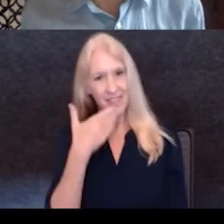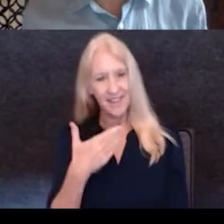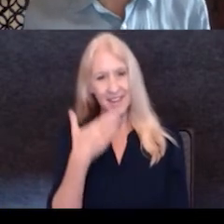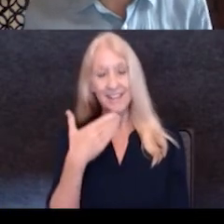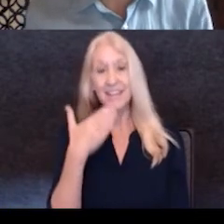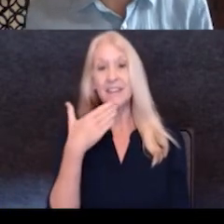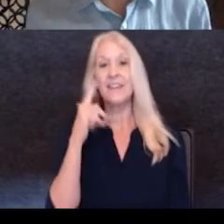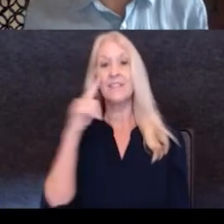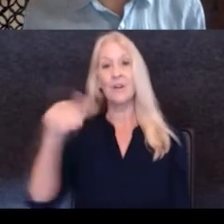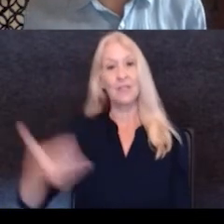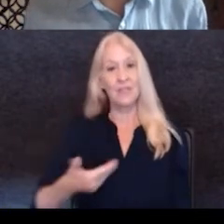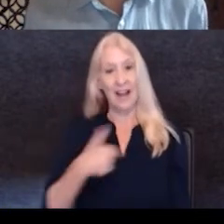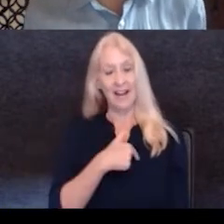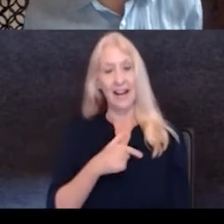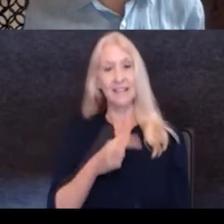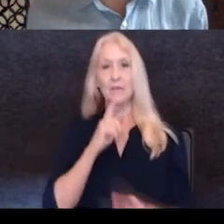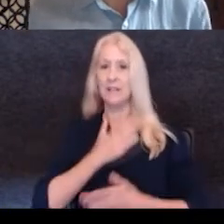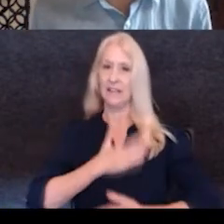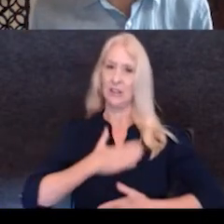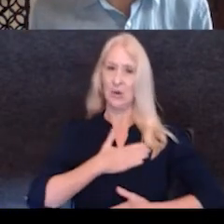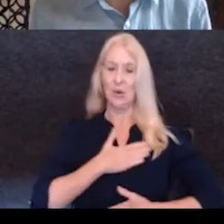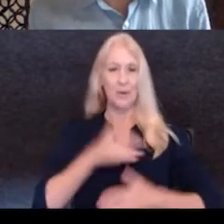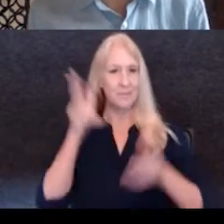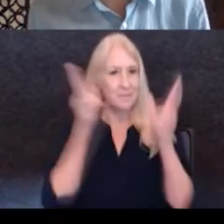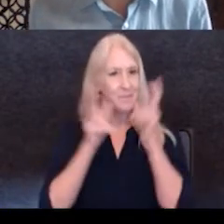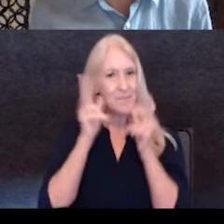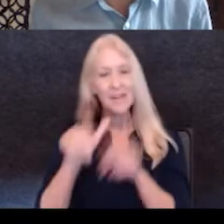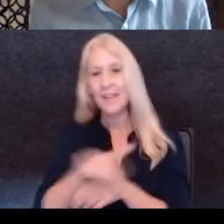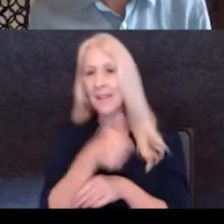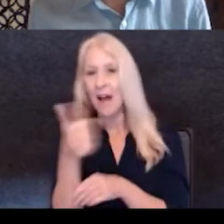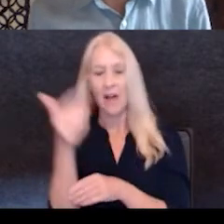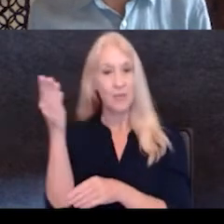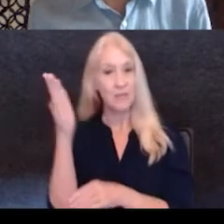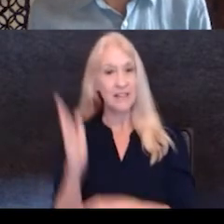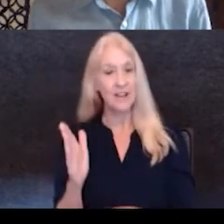all, for having us. we've really enjoyed listening to some of the other presenters.